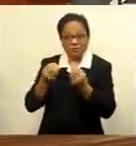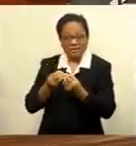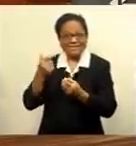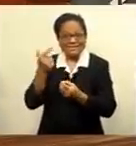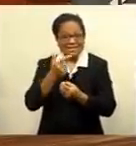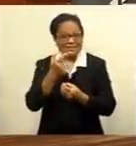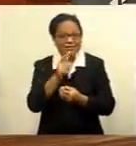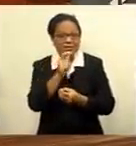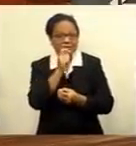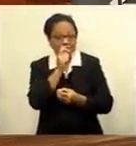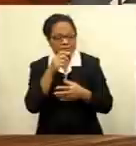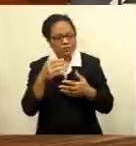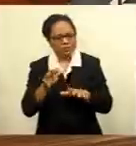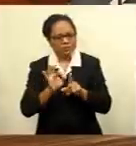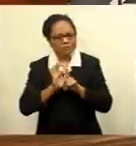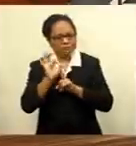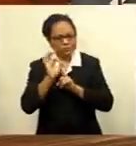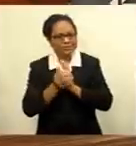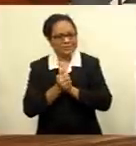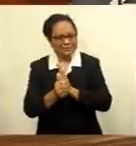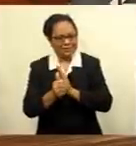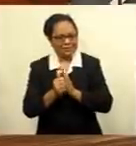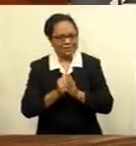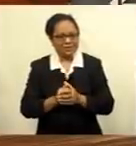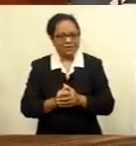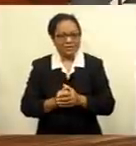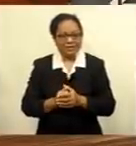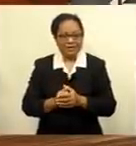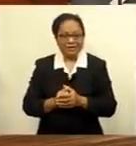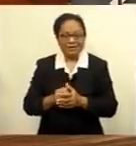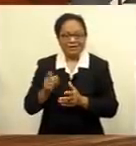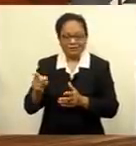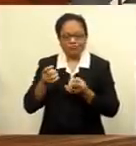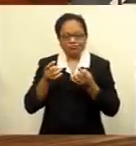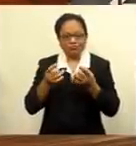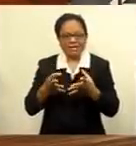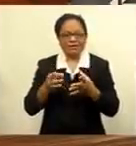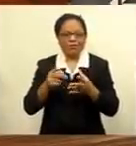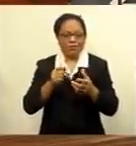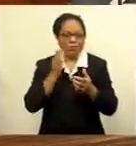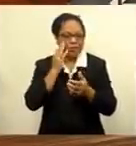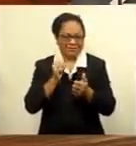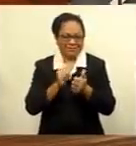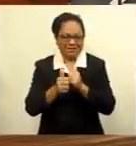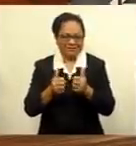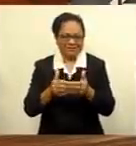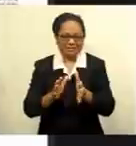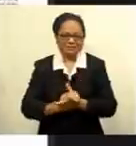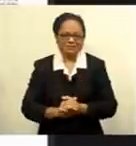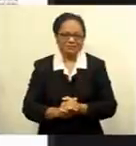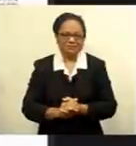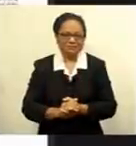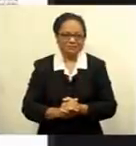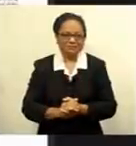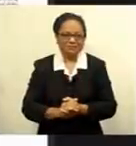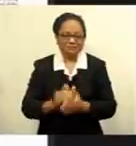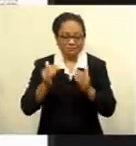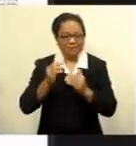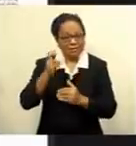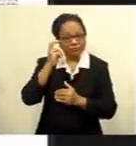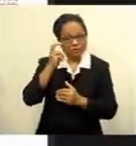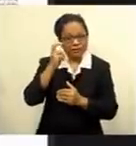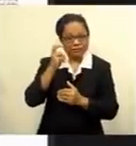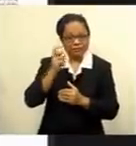able to polish up their skills ready for when players are head back to the courts. Vinyana Rakautonga with this report. The training allowed